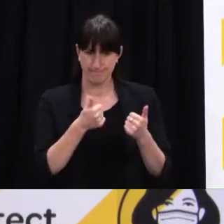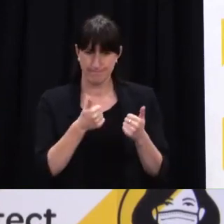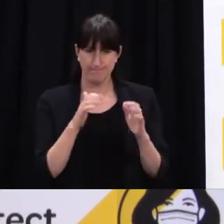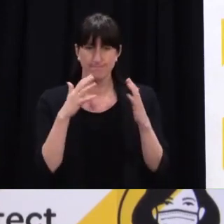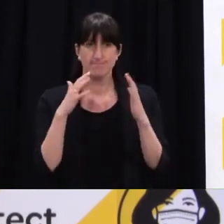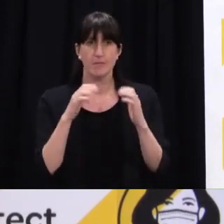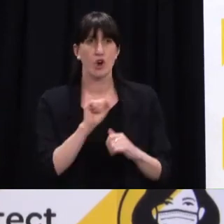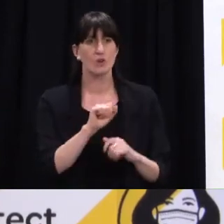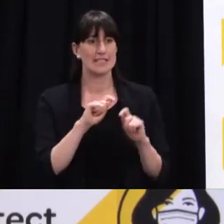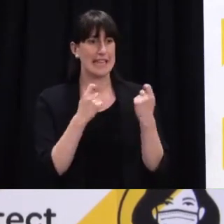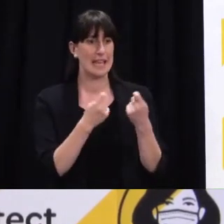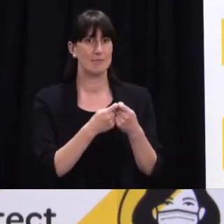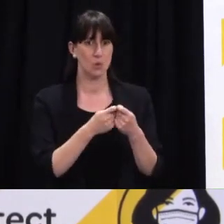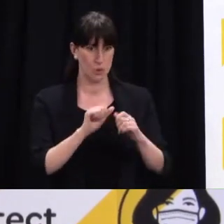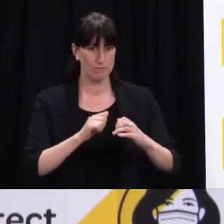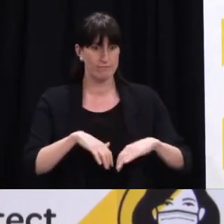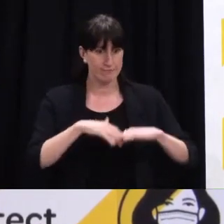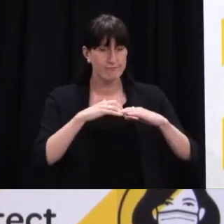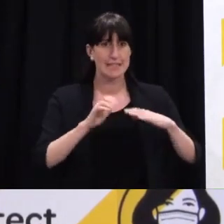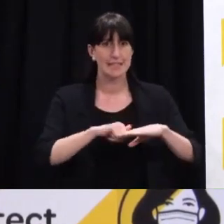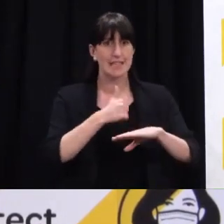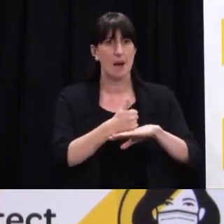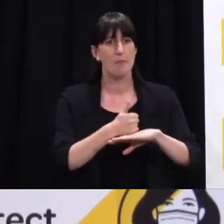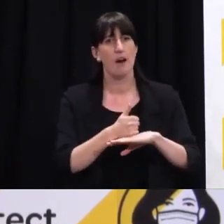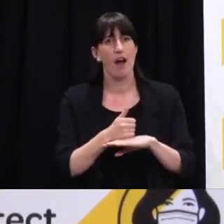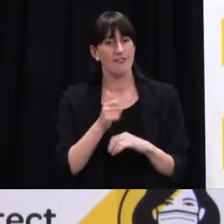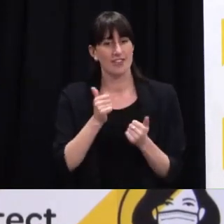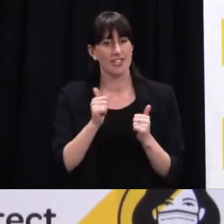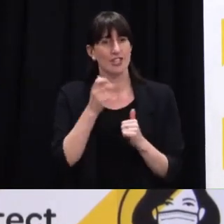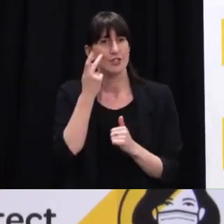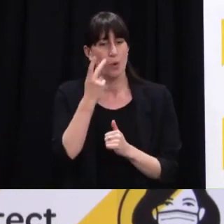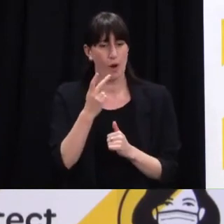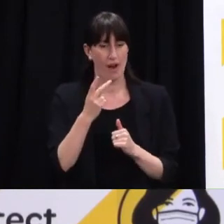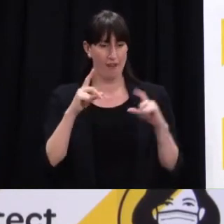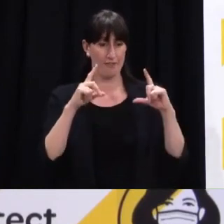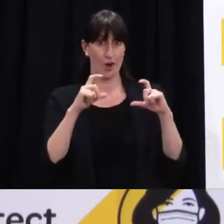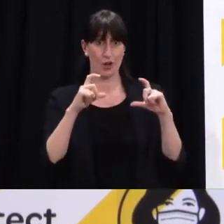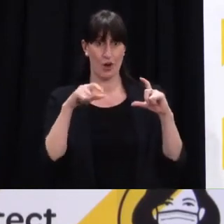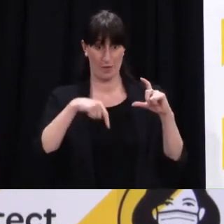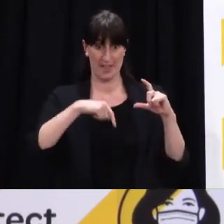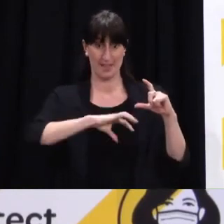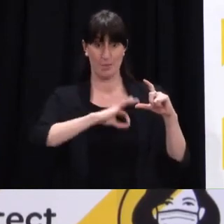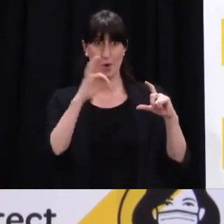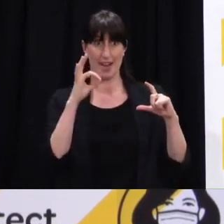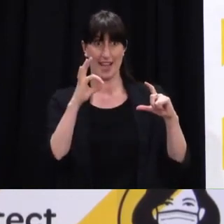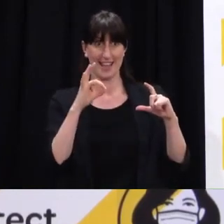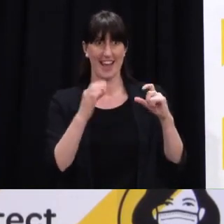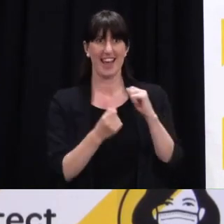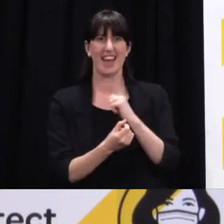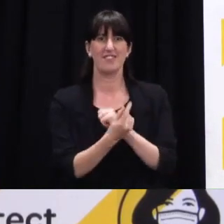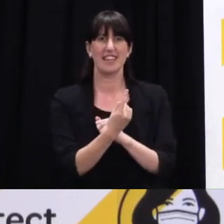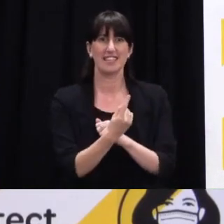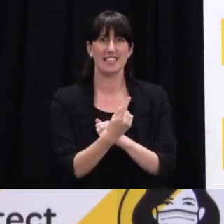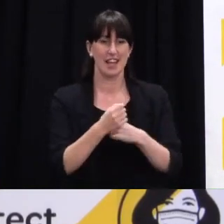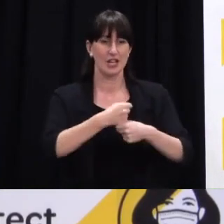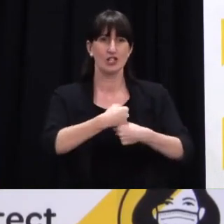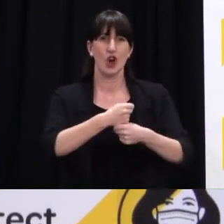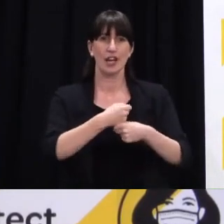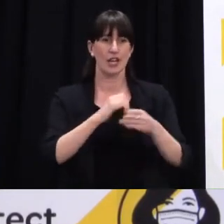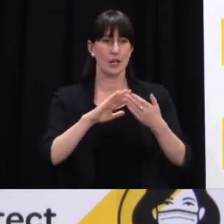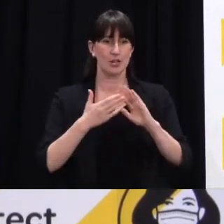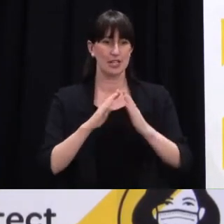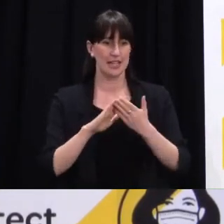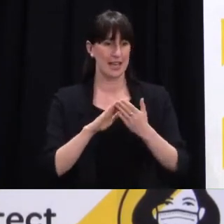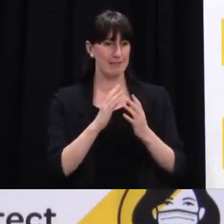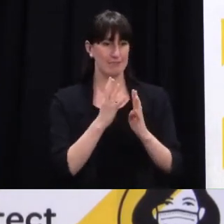to be vaccinated I saw a photo this morning from very early in the morning for the event that's happening today among the Tongan community and